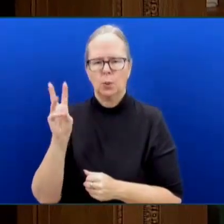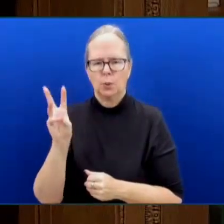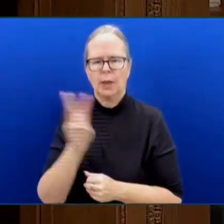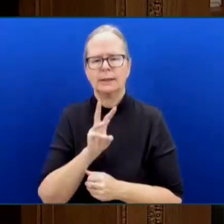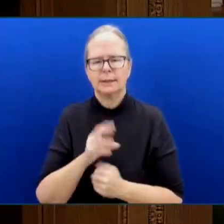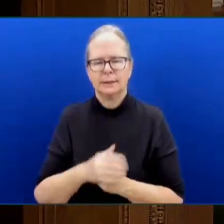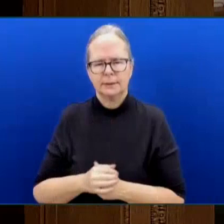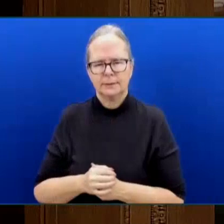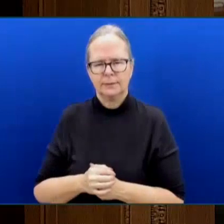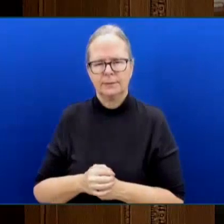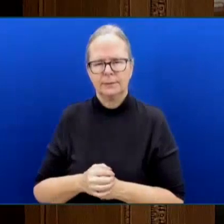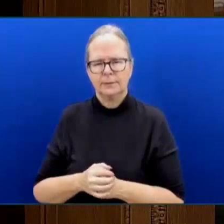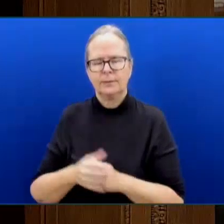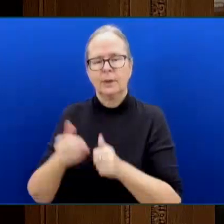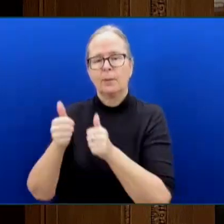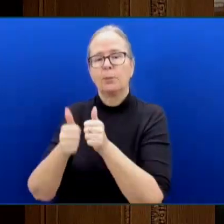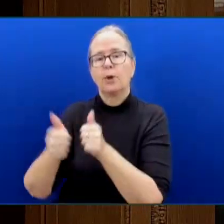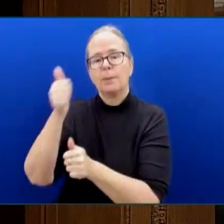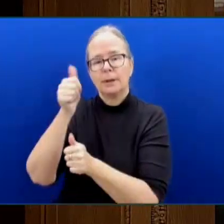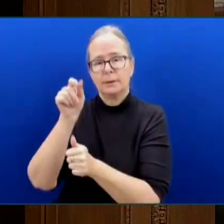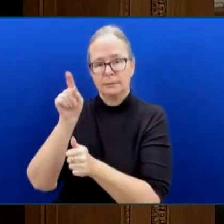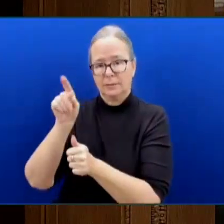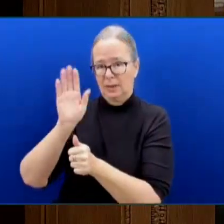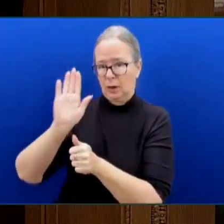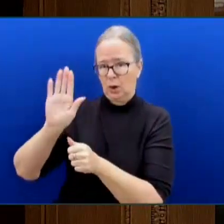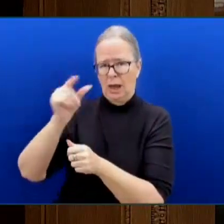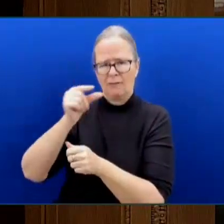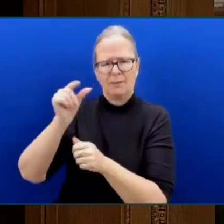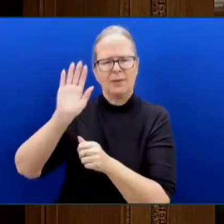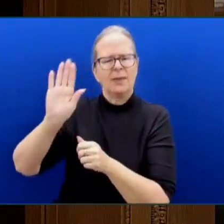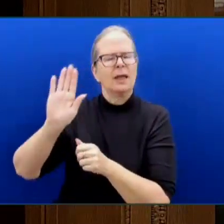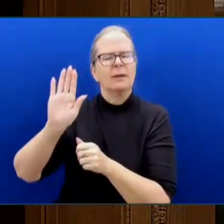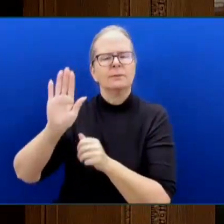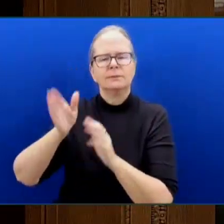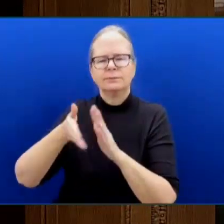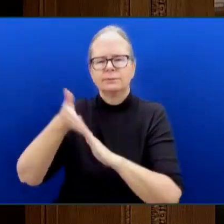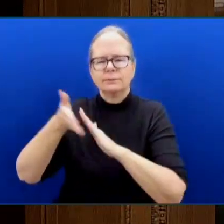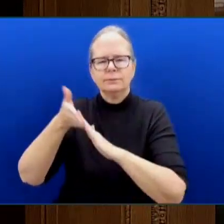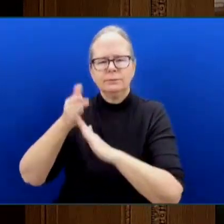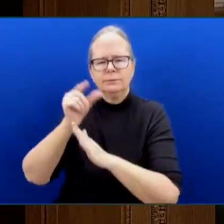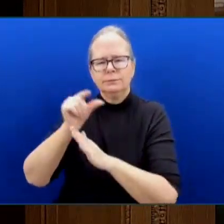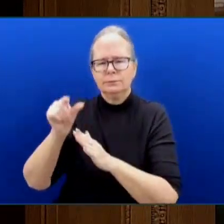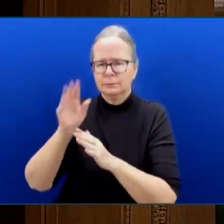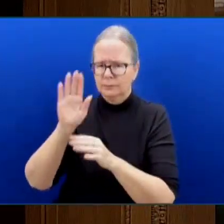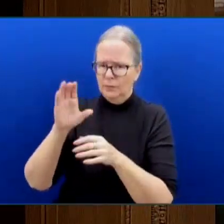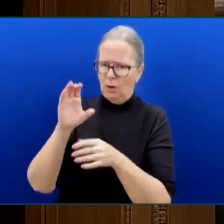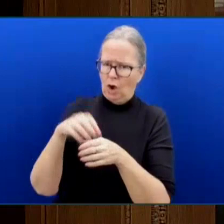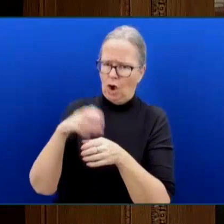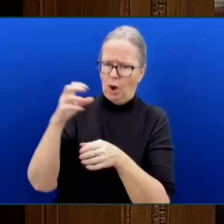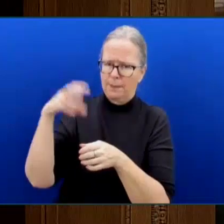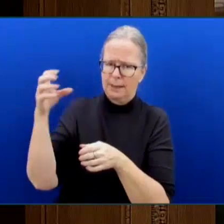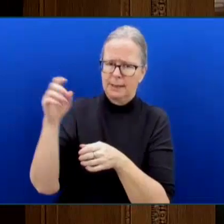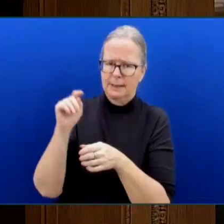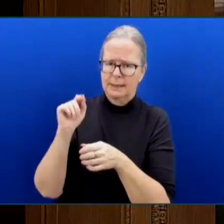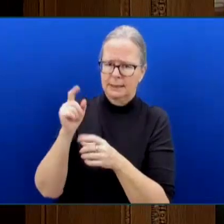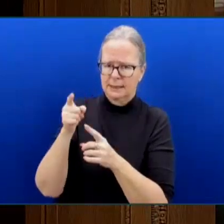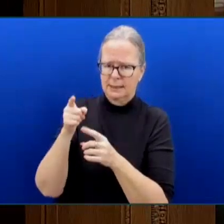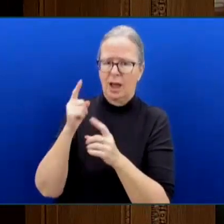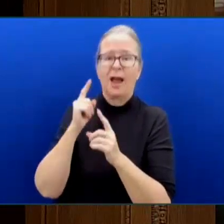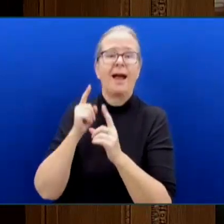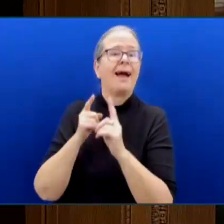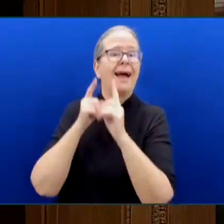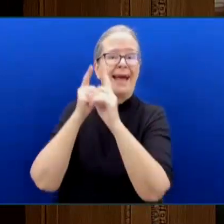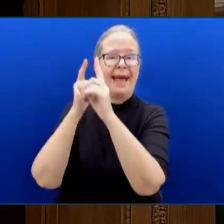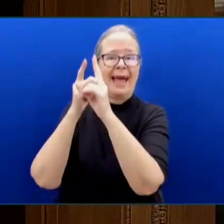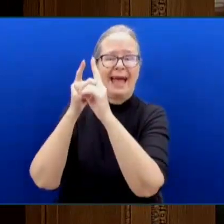plan that is failing to deliver on emissions targets, there is now a growing list of